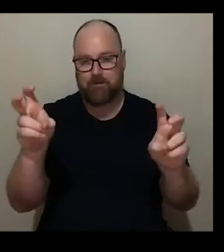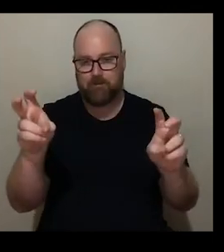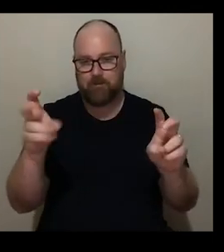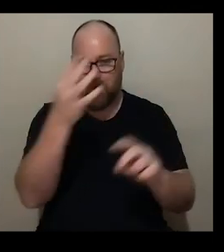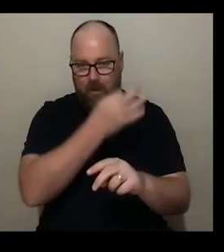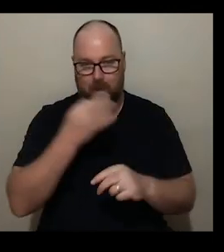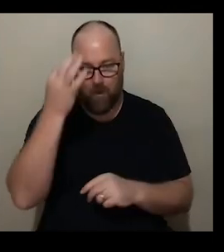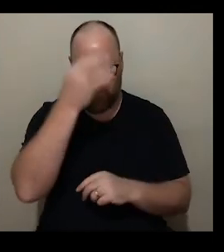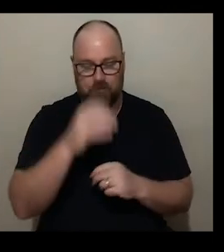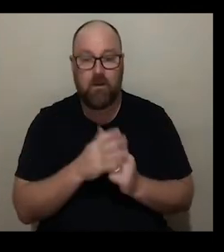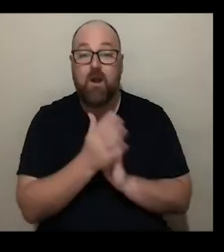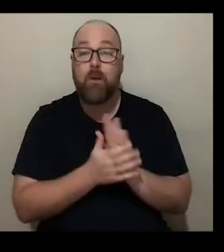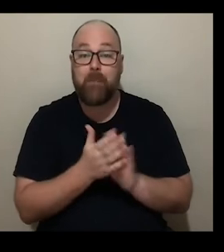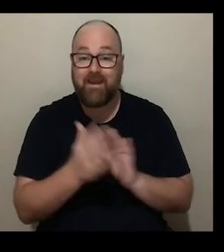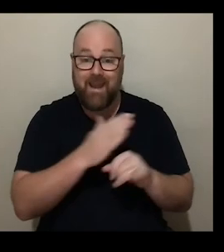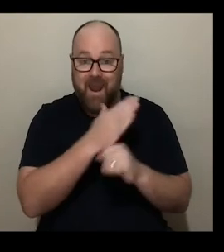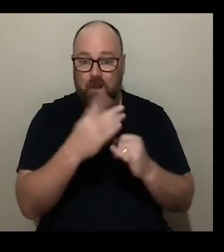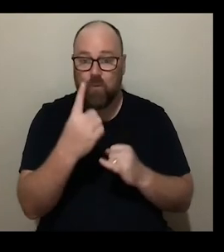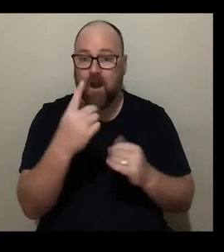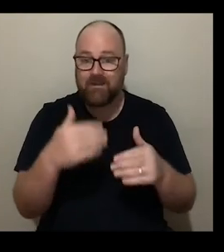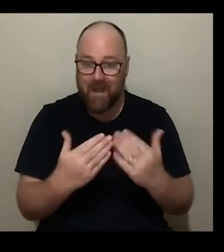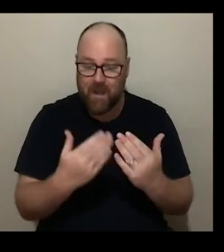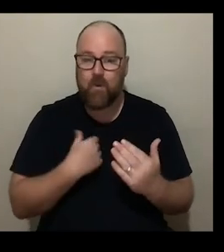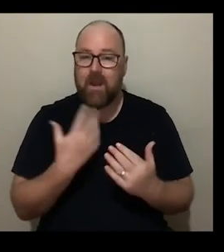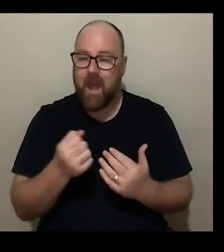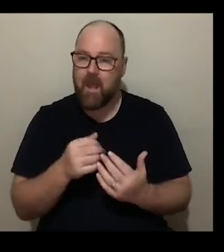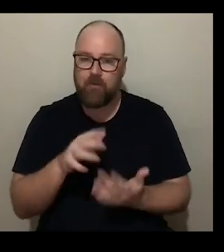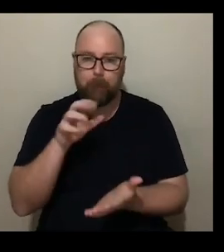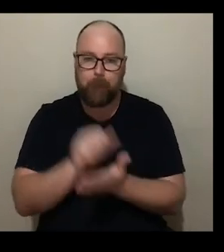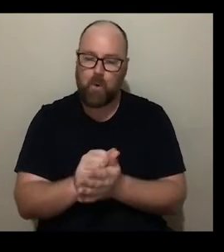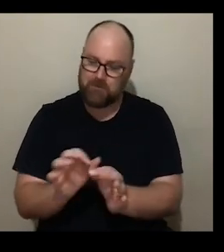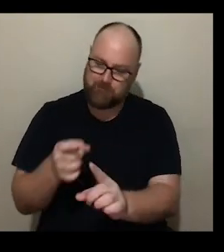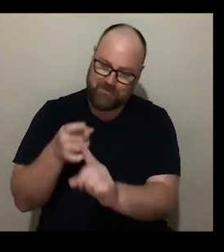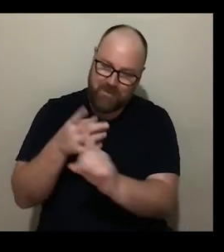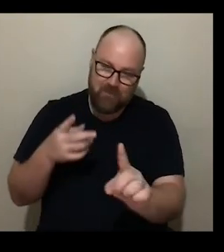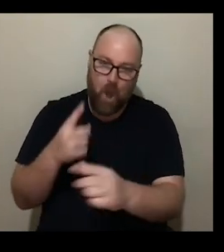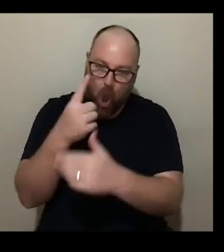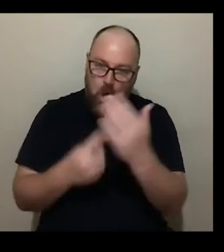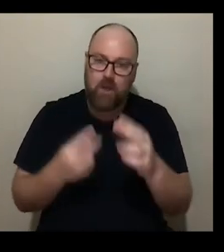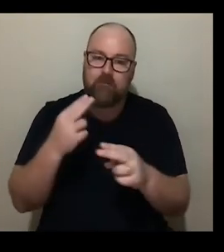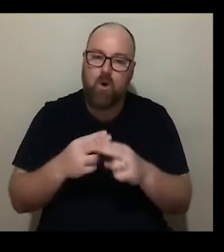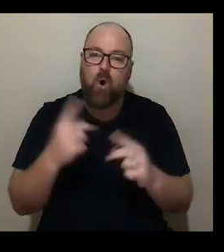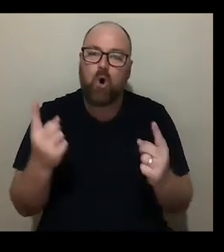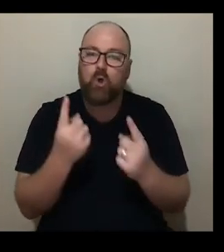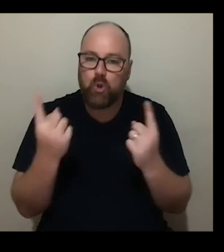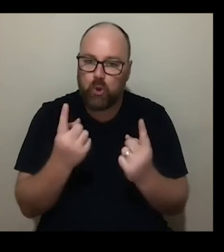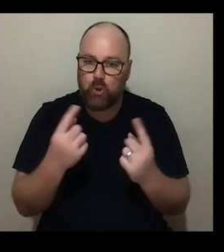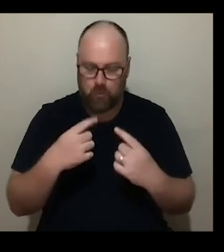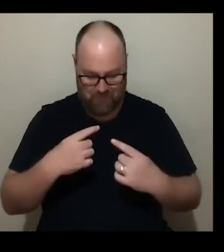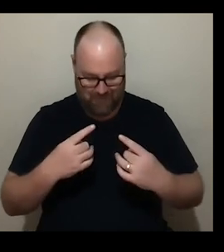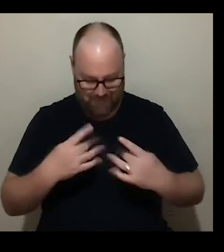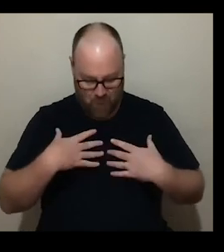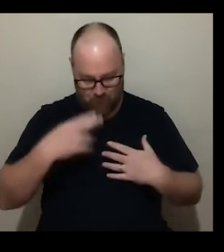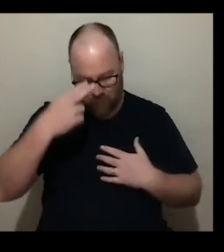hours at the end of the day we have a ticket slot which is reserved exclusively and only for people who would self